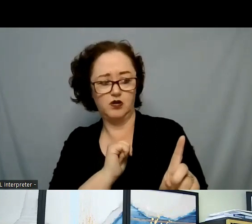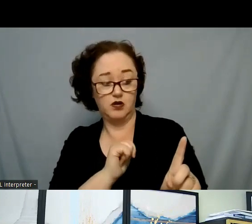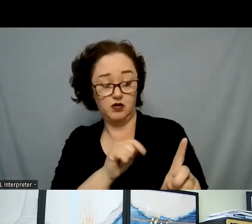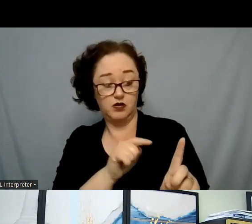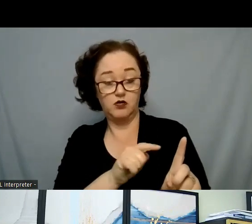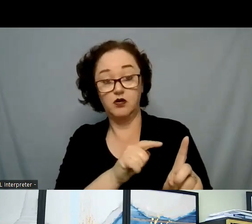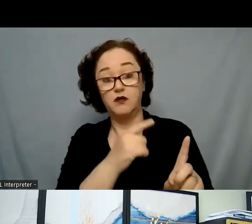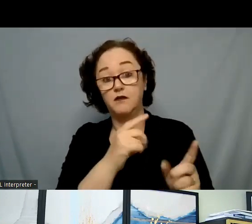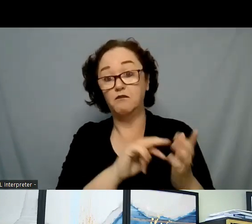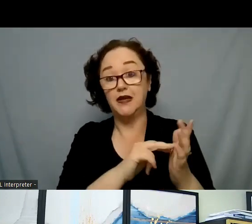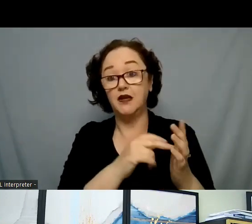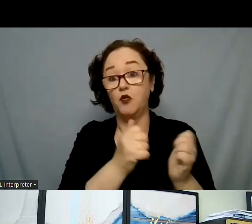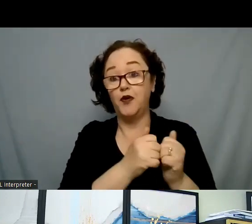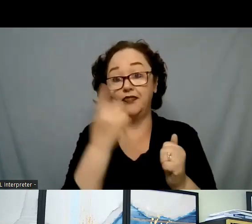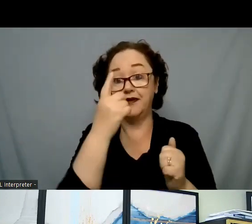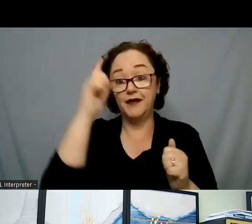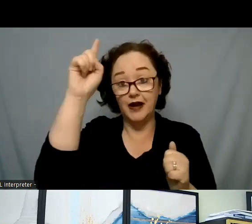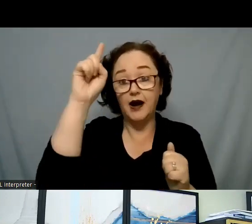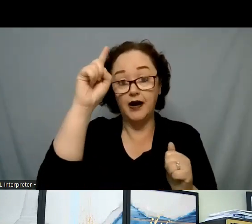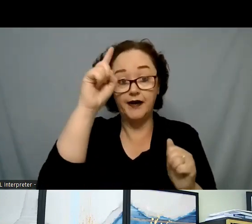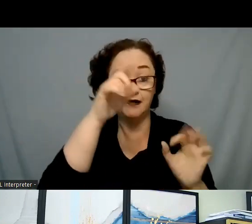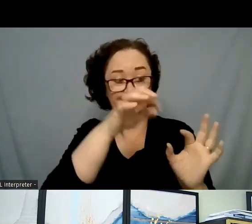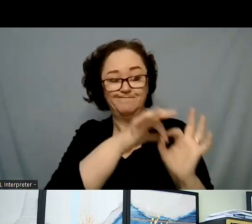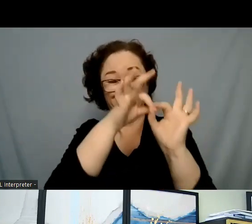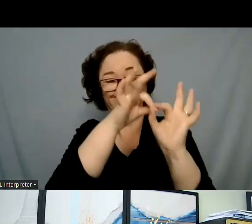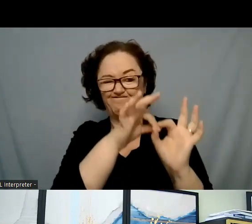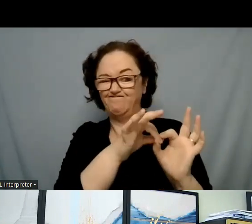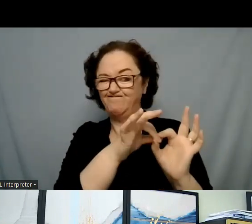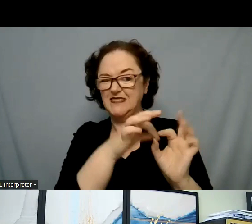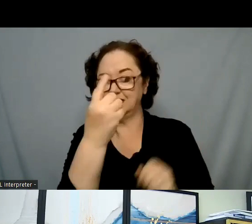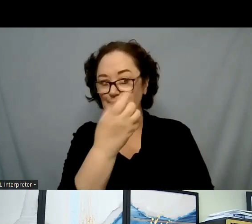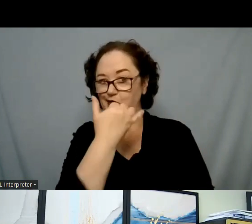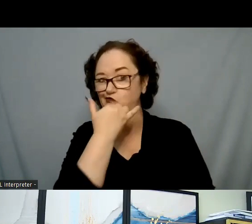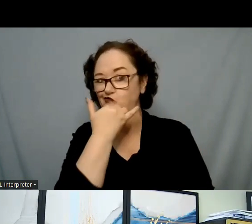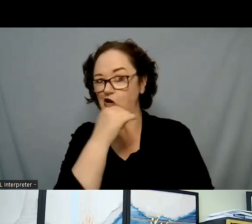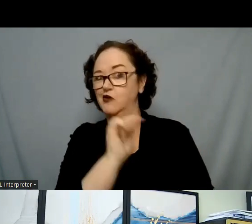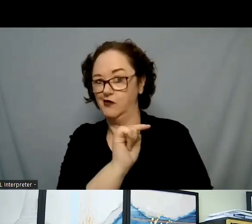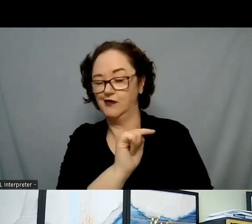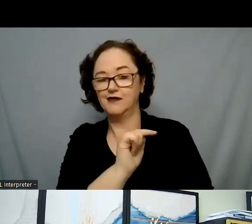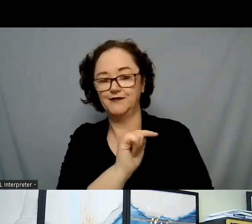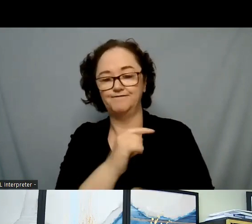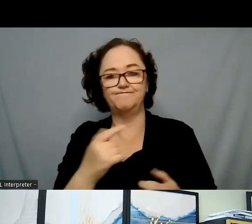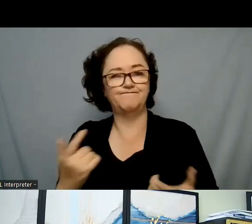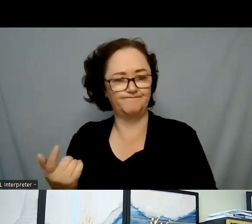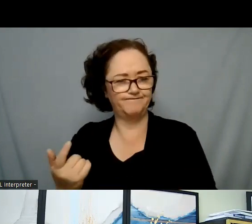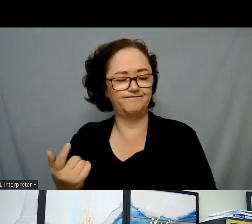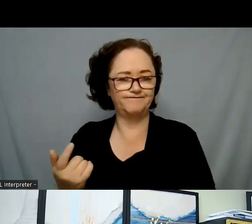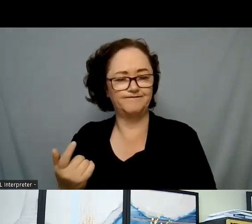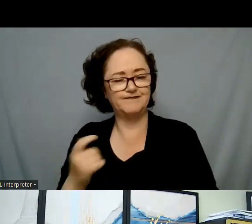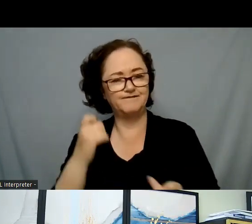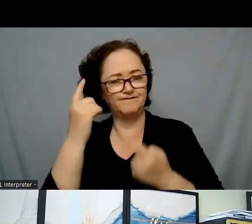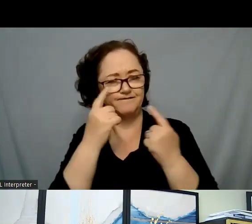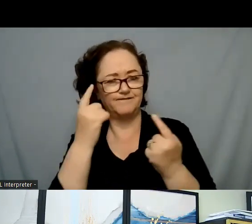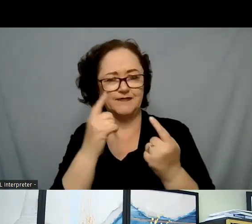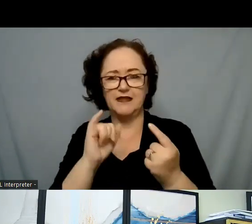power. So, we then need to understand from a stigma perspective how is it perceived within that respect of